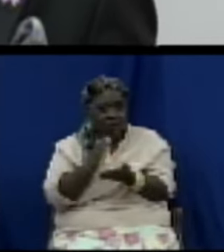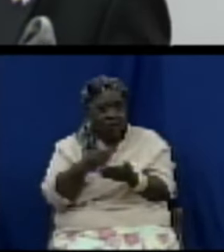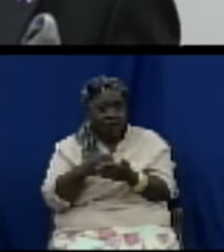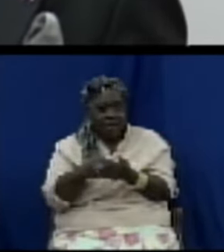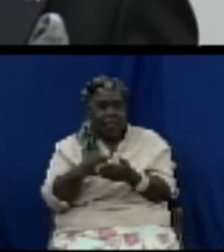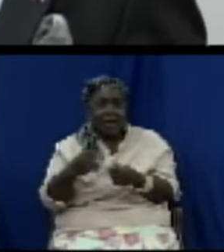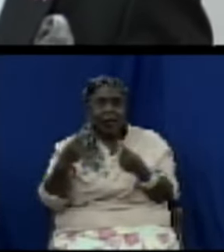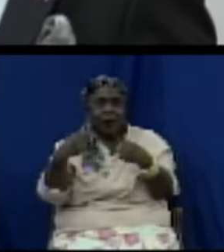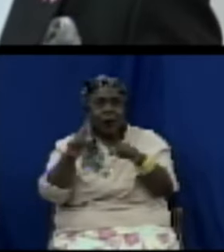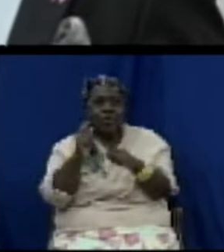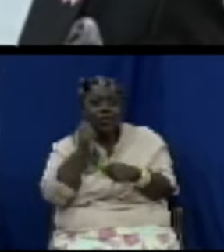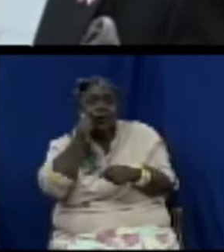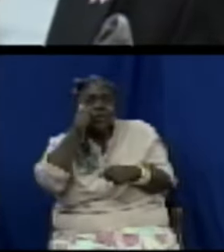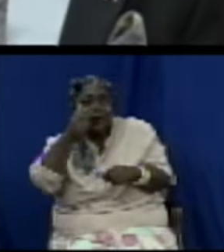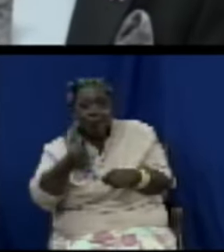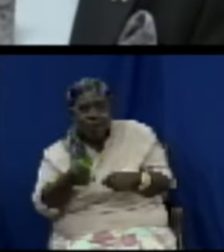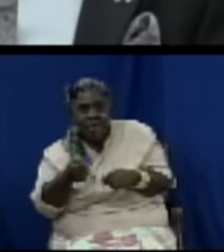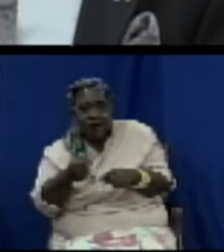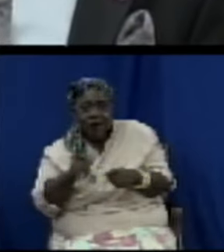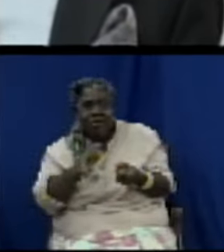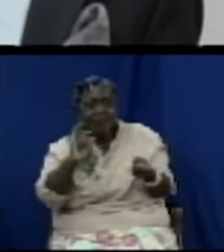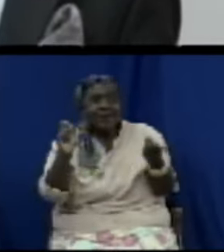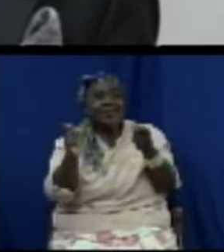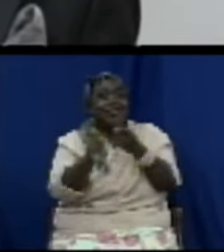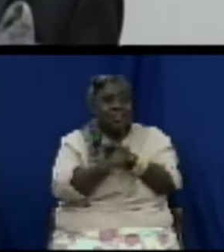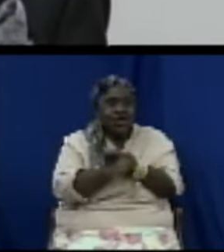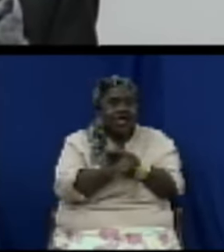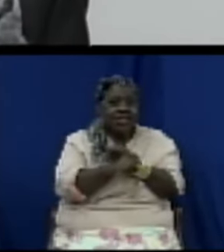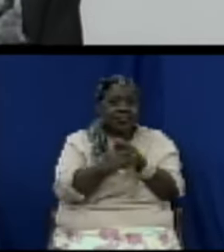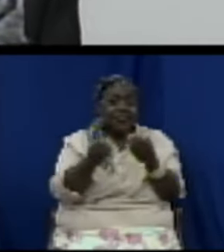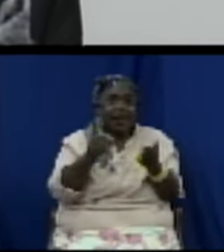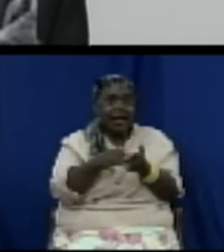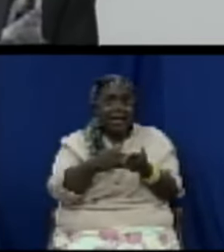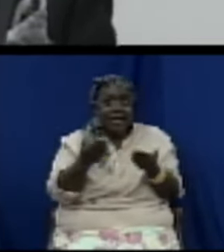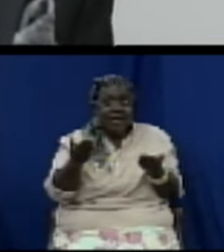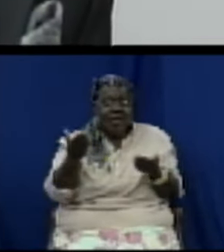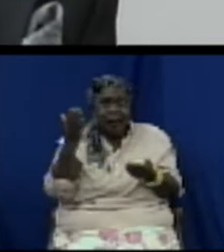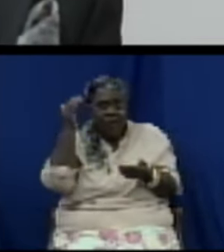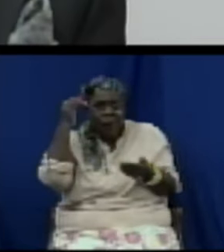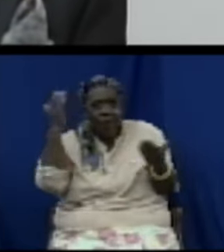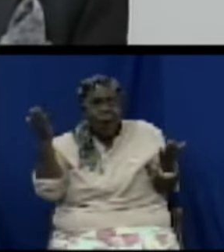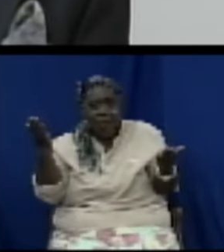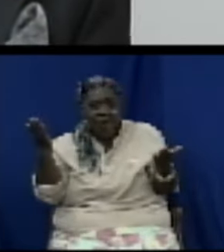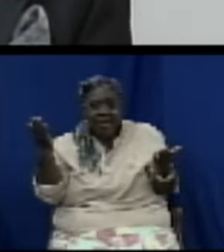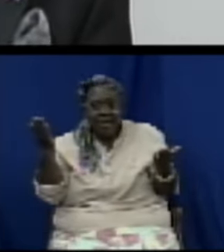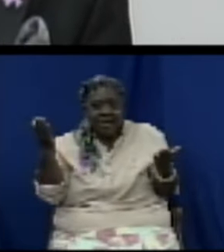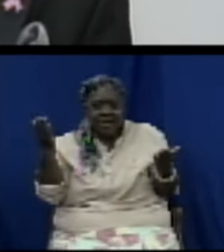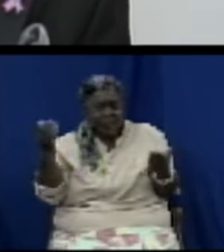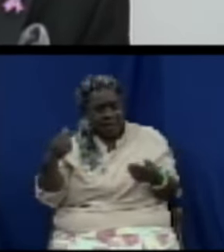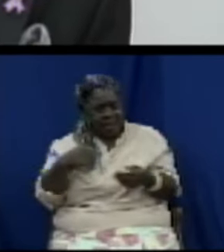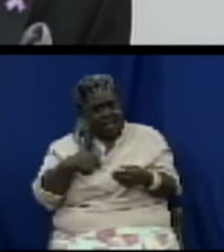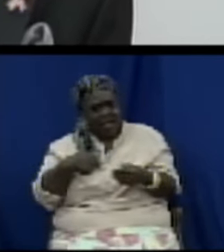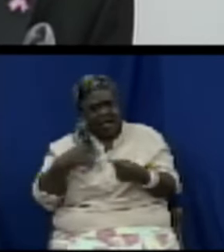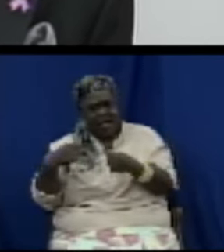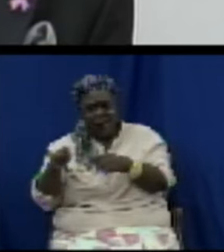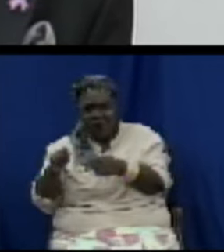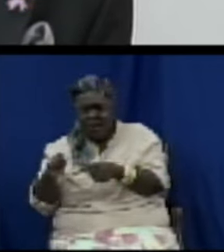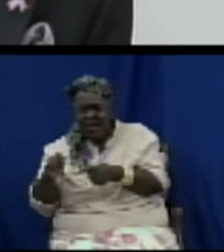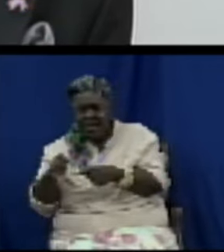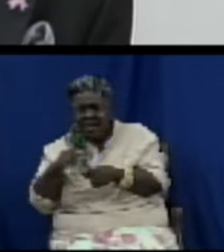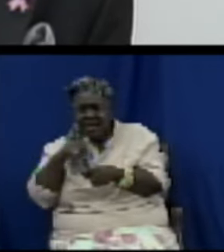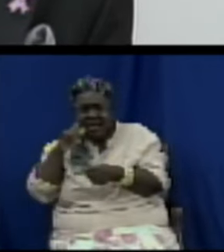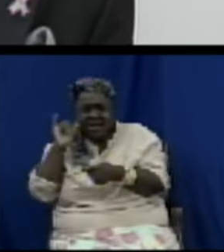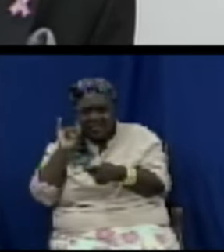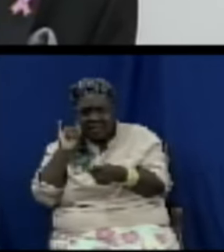so madam speaker in other words when the price goes on